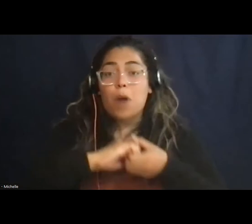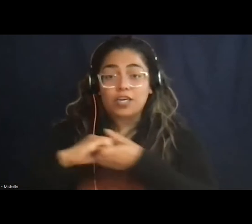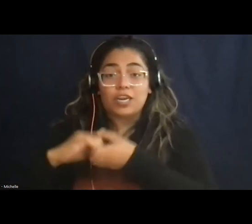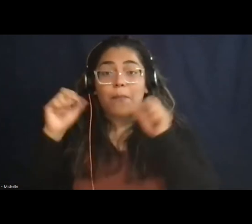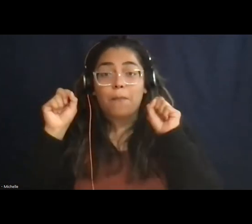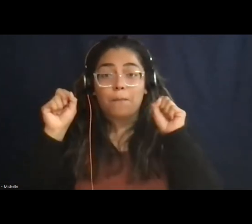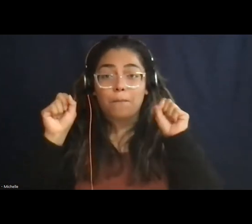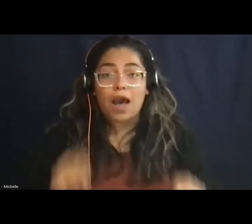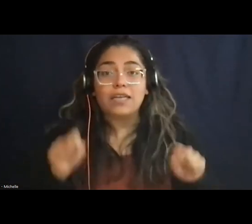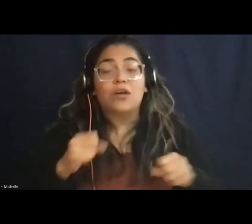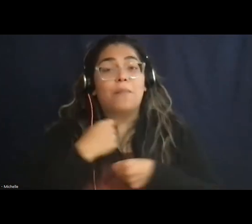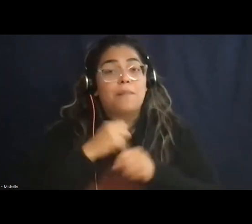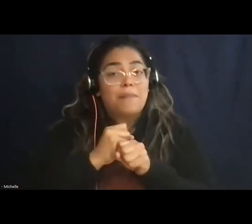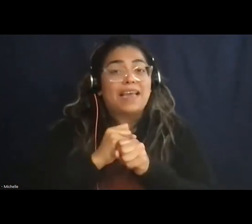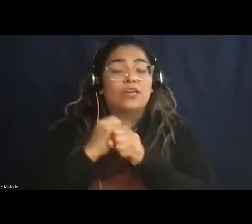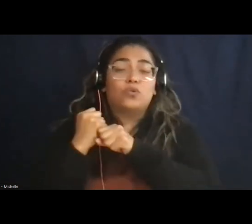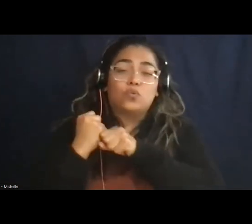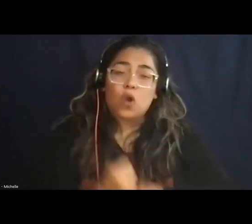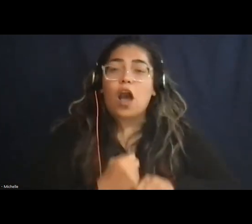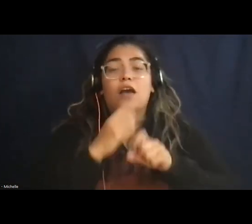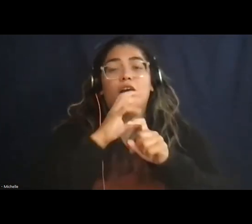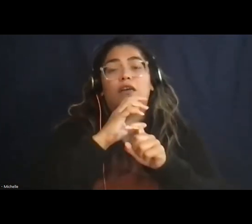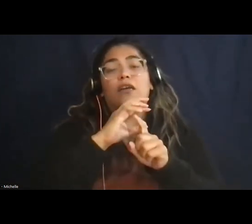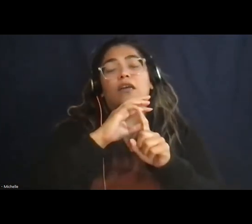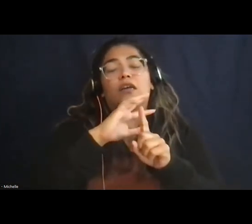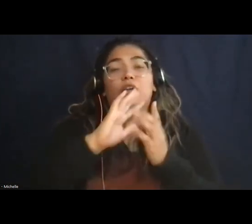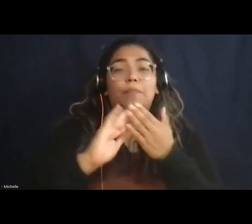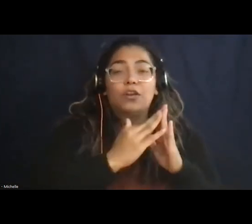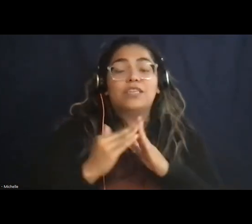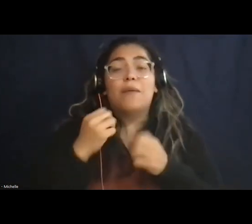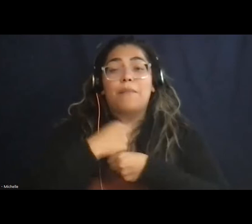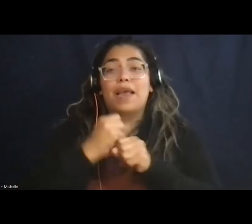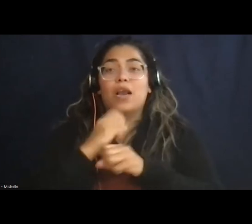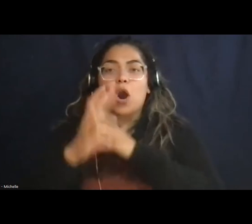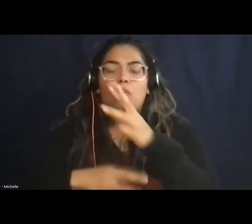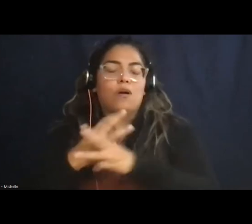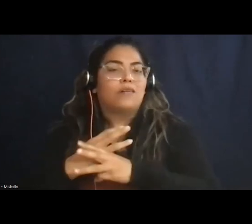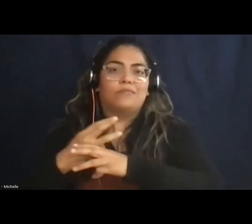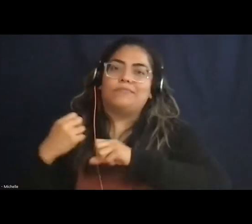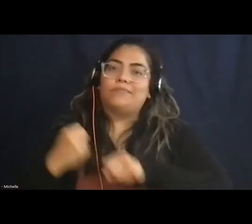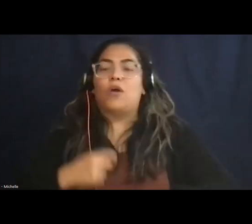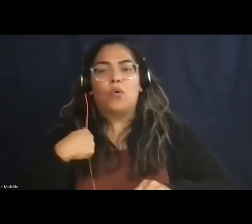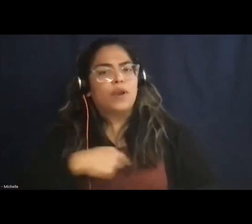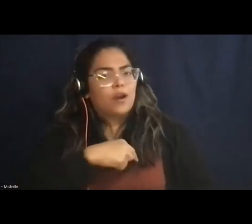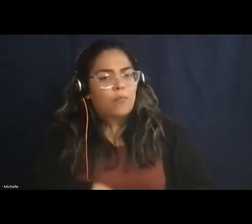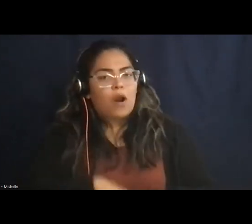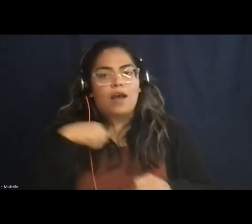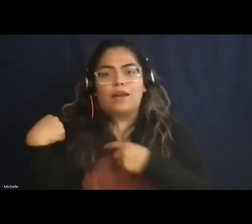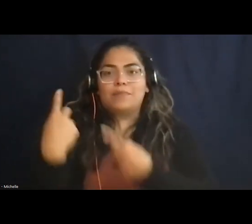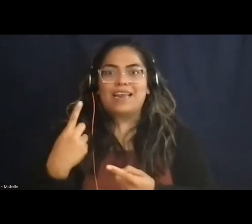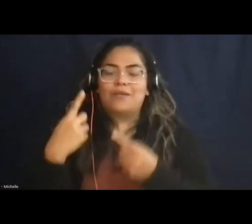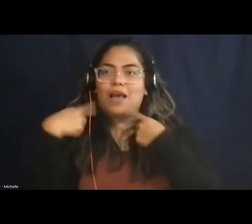have shaped stronger communities, that have made our world more resilient. And we're really proud of what we're accomplished